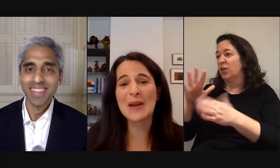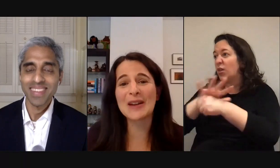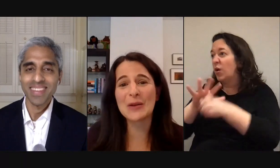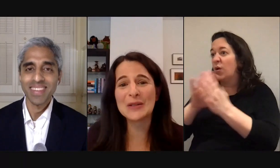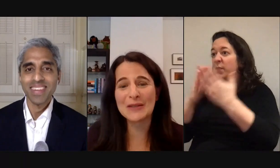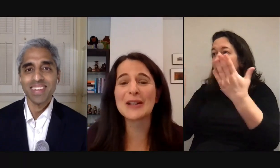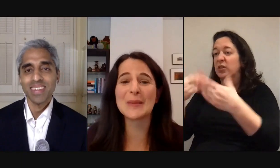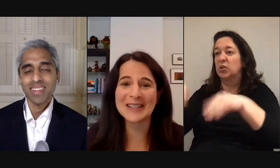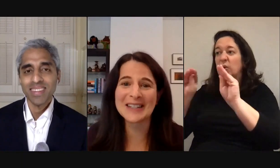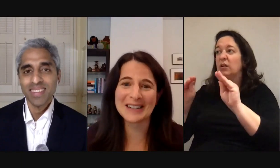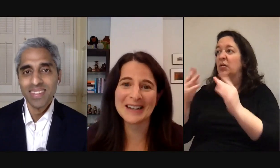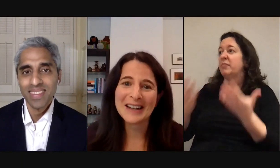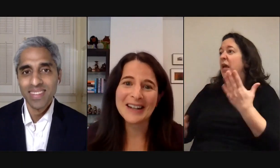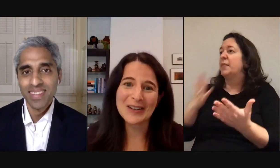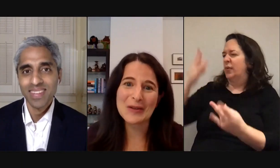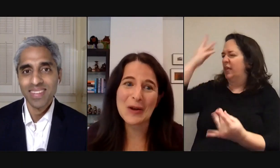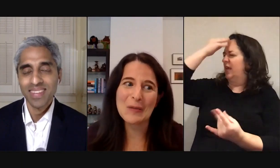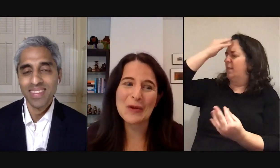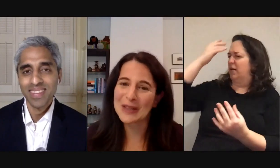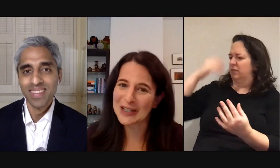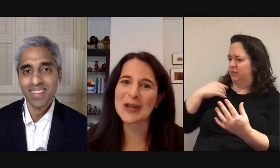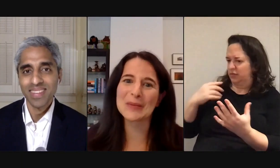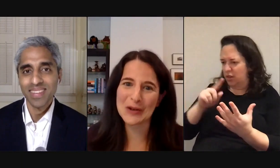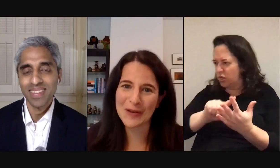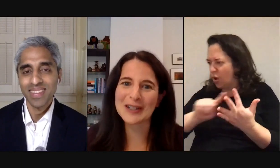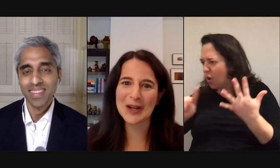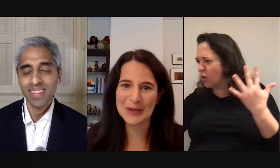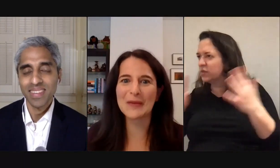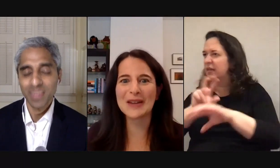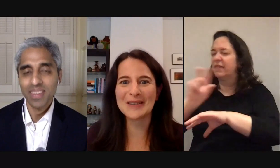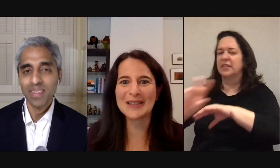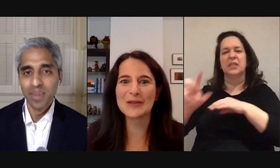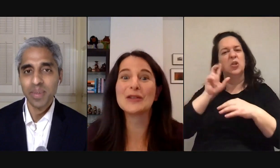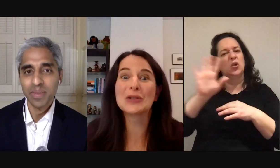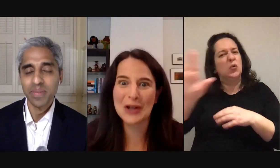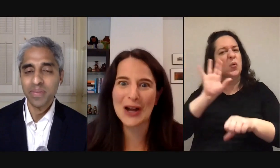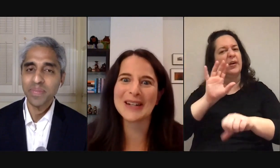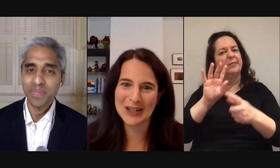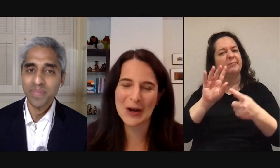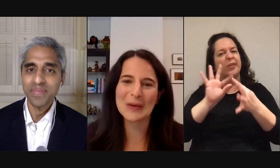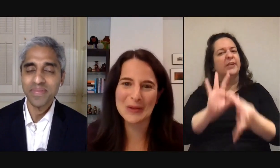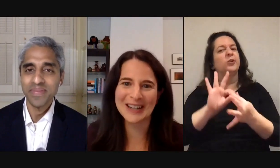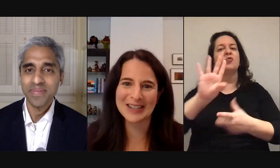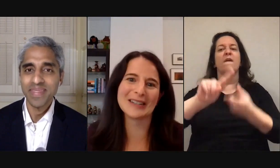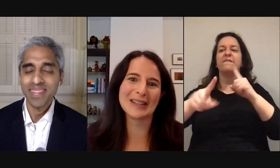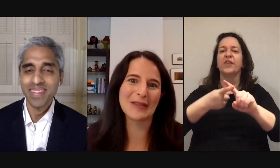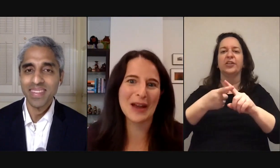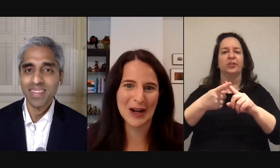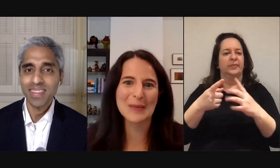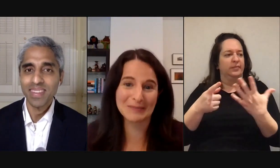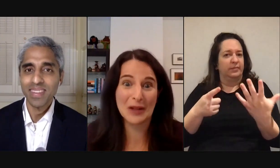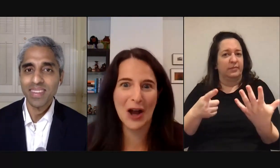think about making those investments in in your you know your relationships and your friendships that the the social economy doesn't go into recession